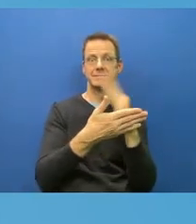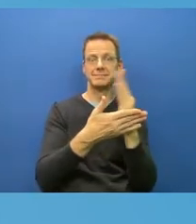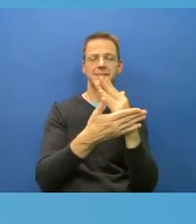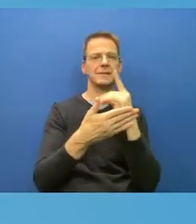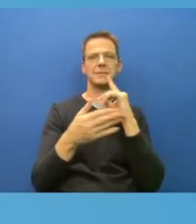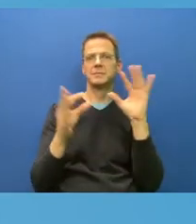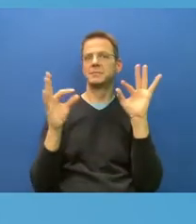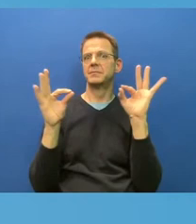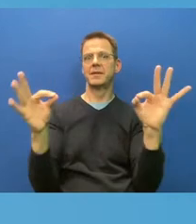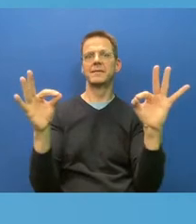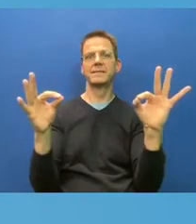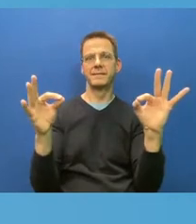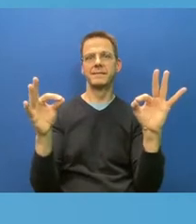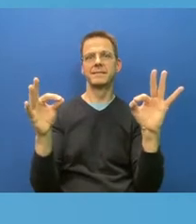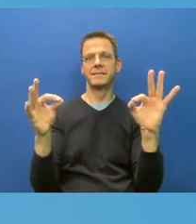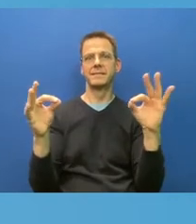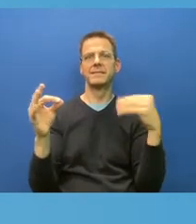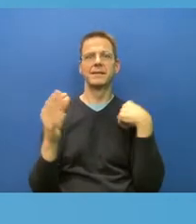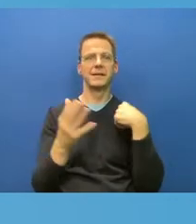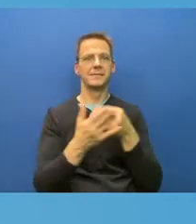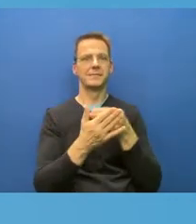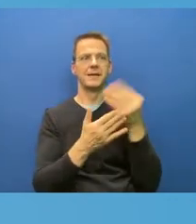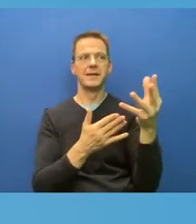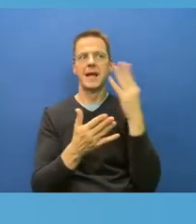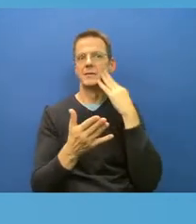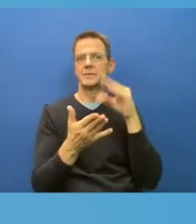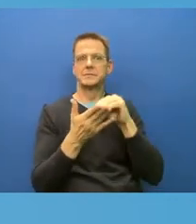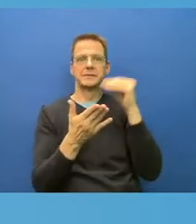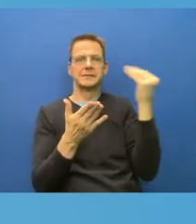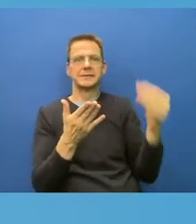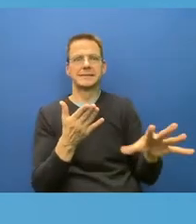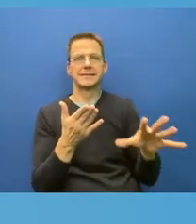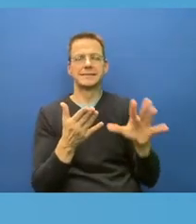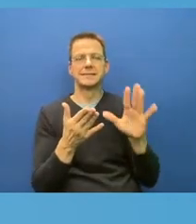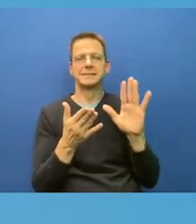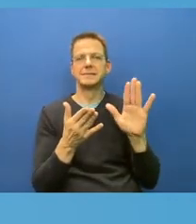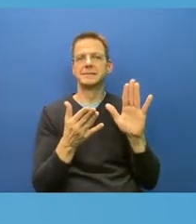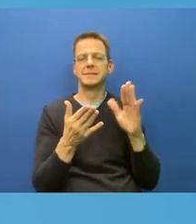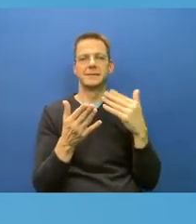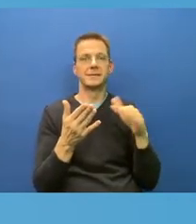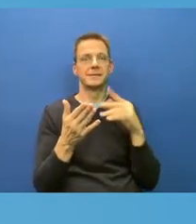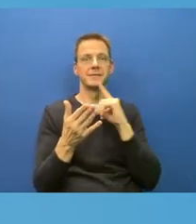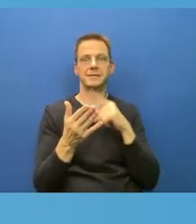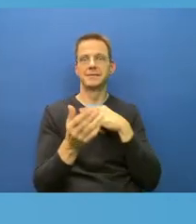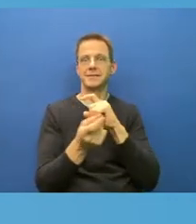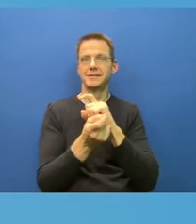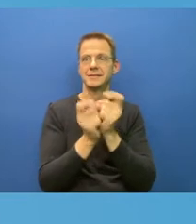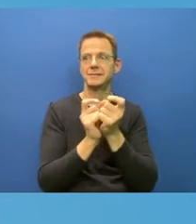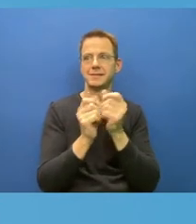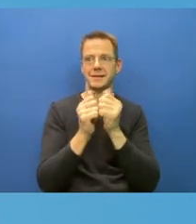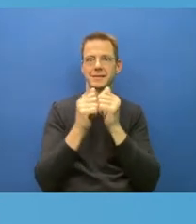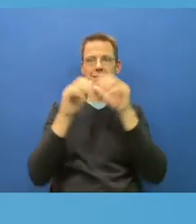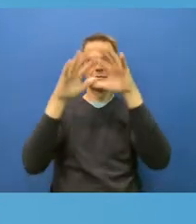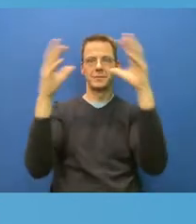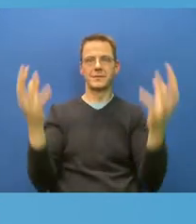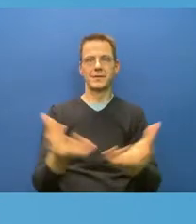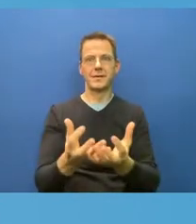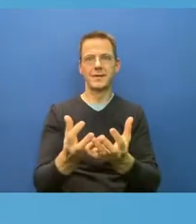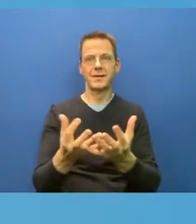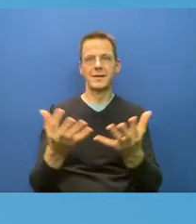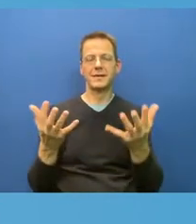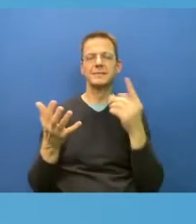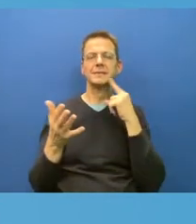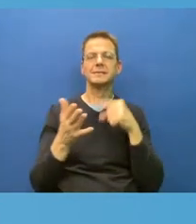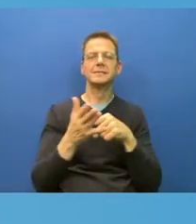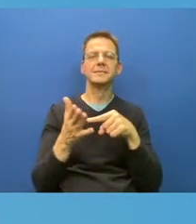sort of how the world works around you in terms of risk. We now have a new favorite restaurant here in Toronto down the street from us that has an